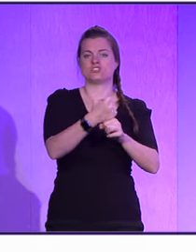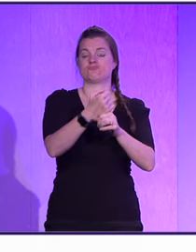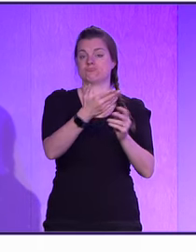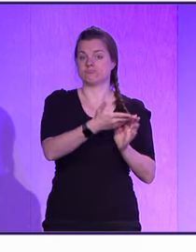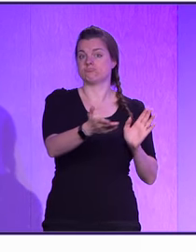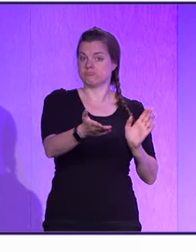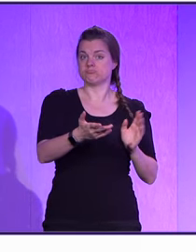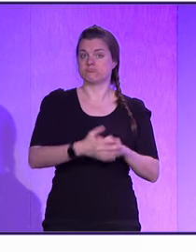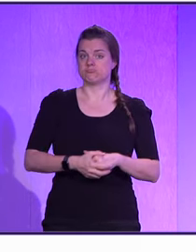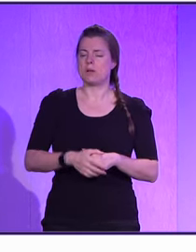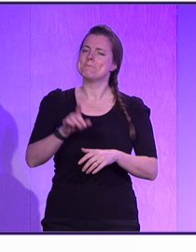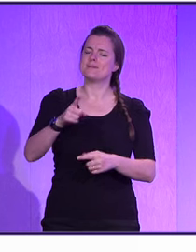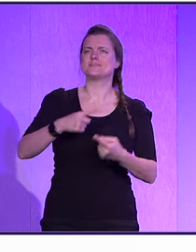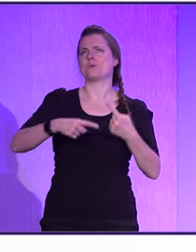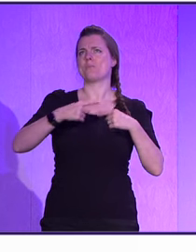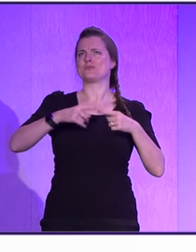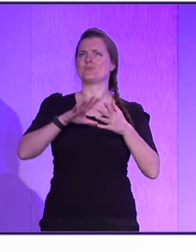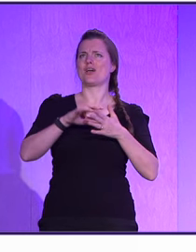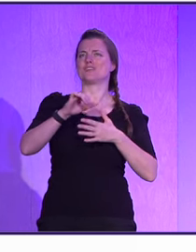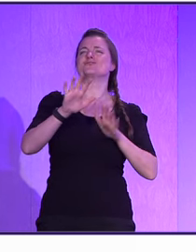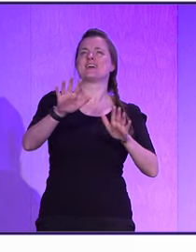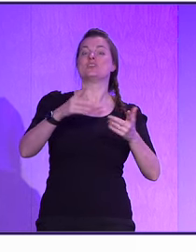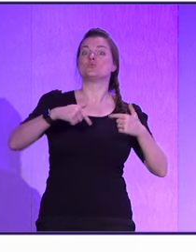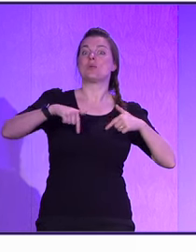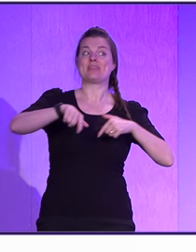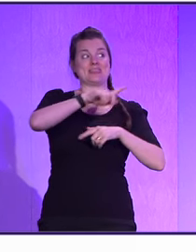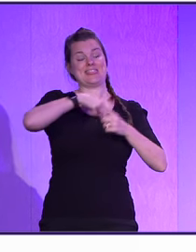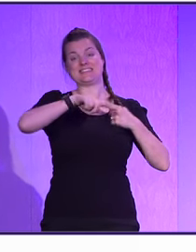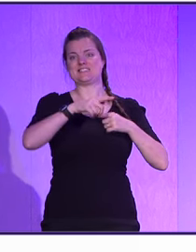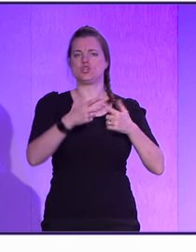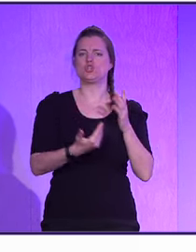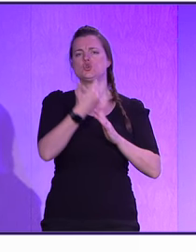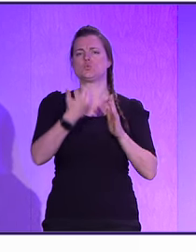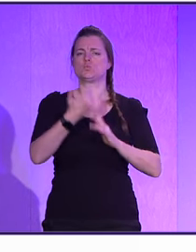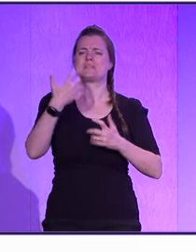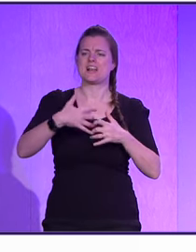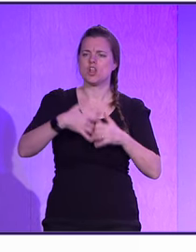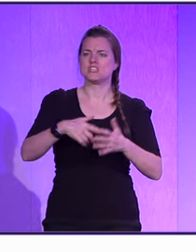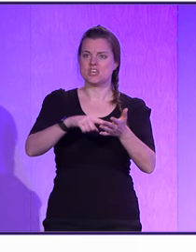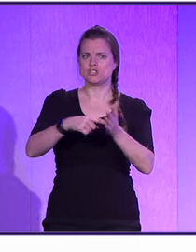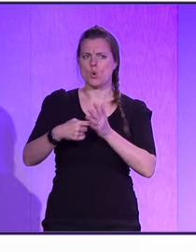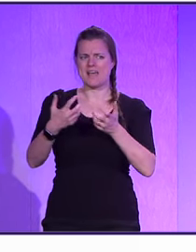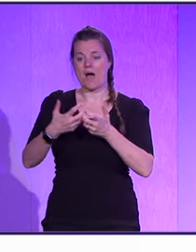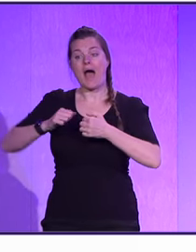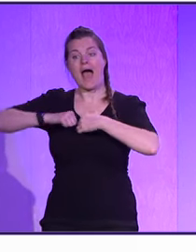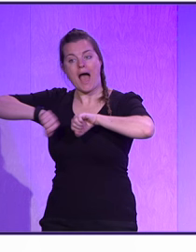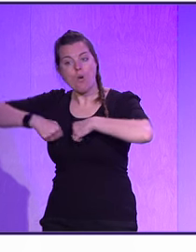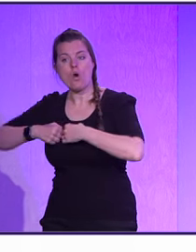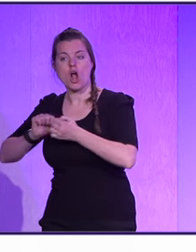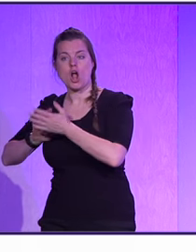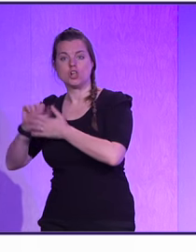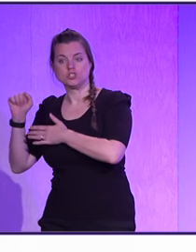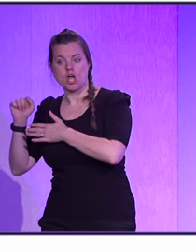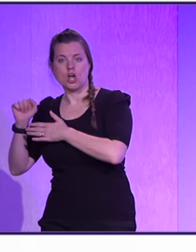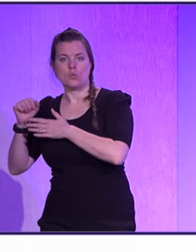is that, you know, bringing back to the culture in a way that these new technologies, I've showed how they were trained on our culture,